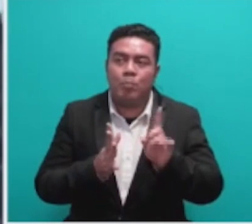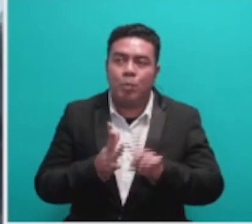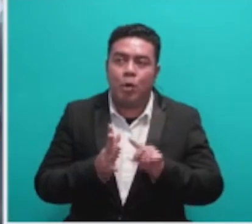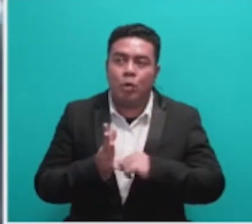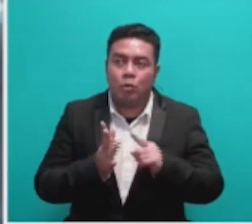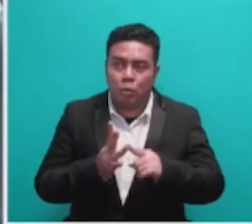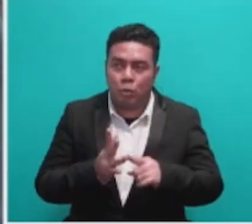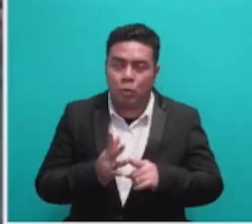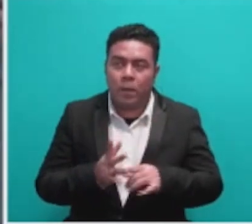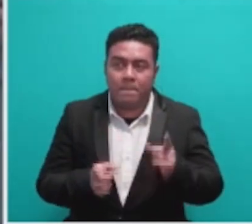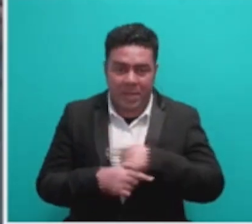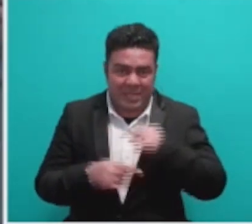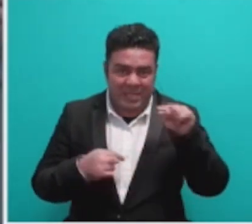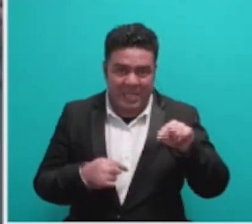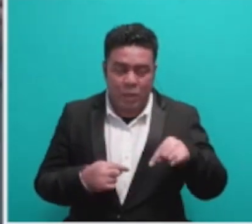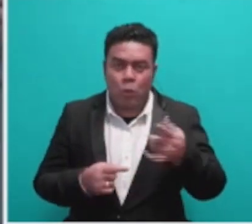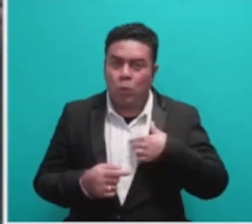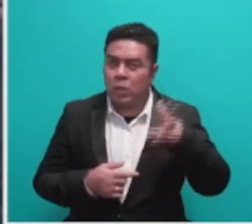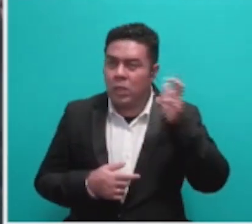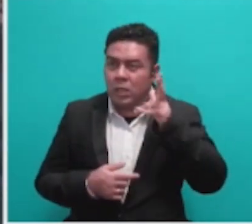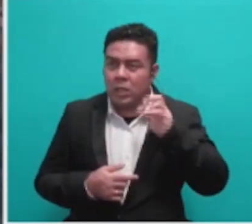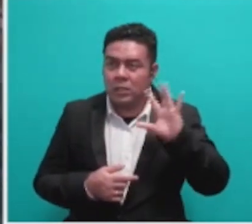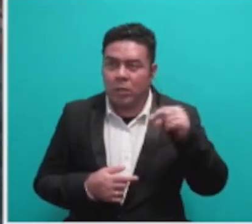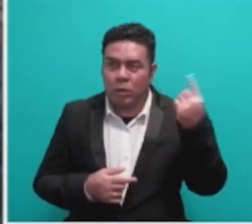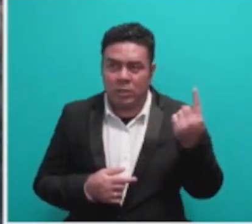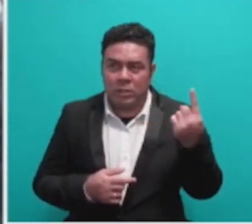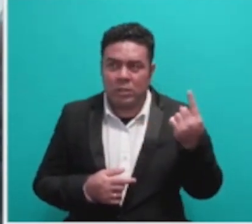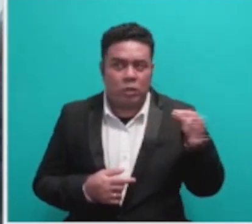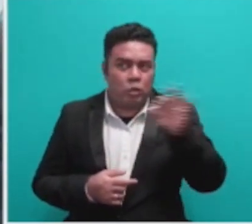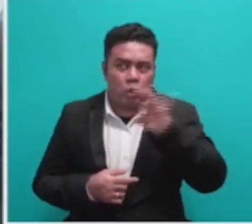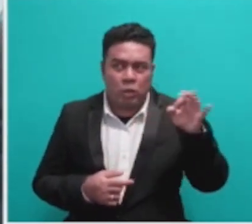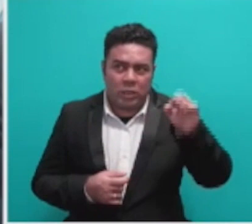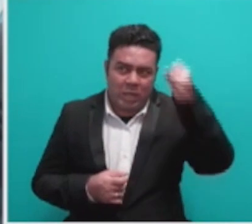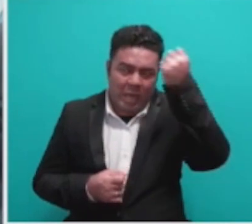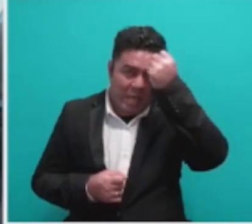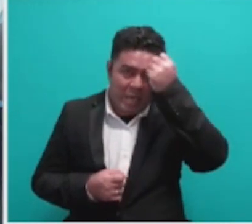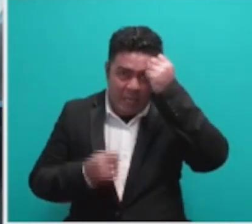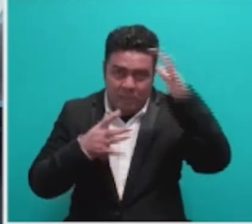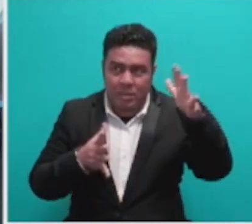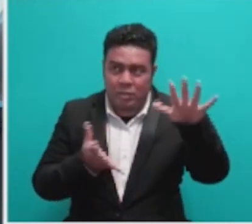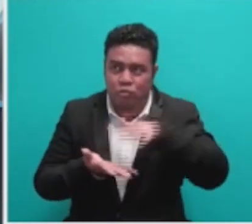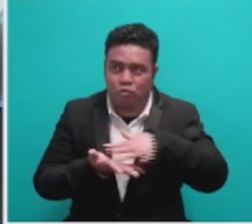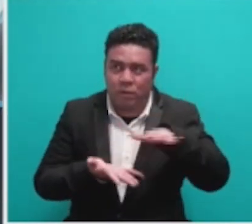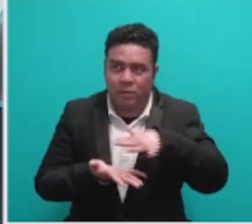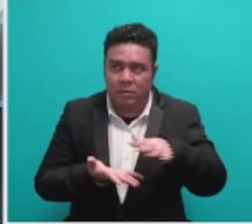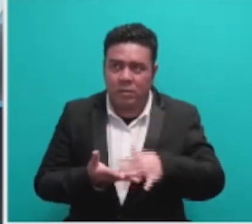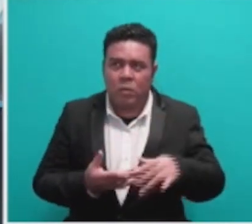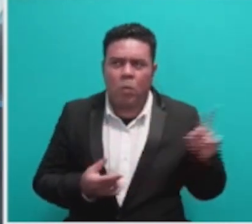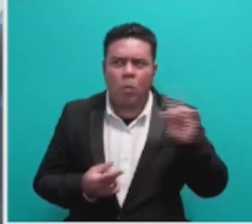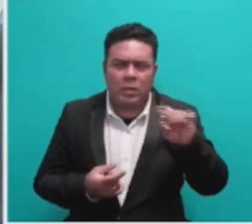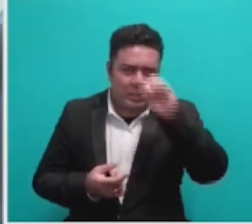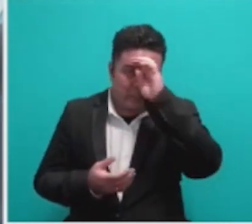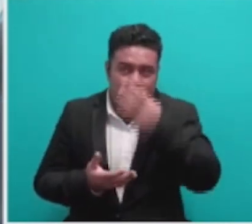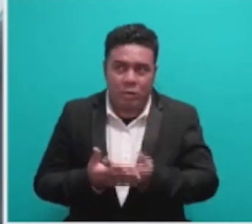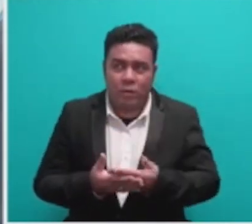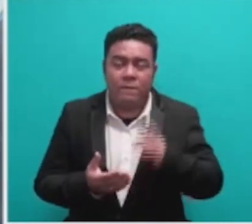But here we're hearing someone who says, not an expert in drafting. I don't know what his experience,